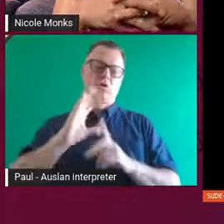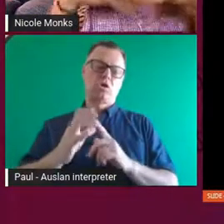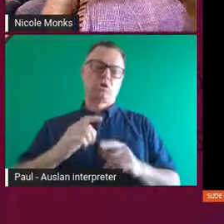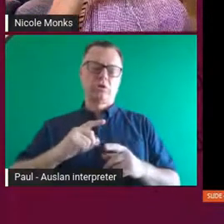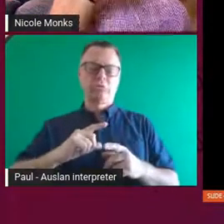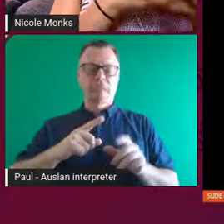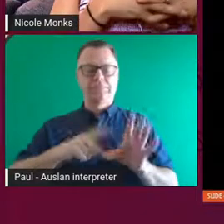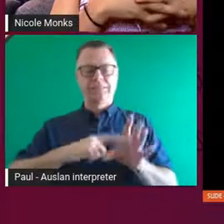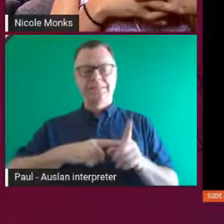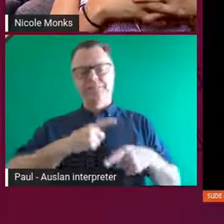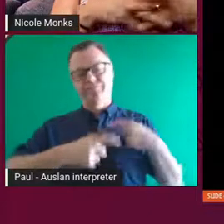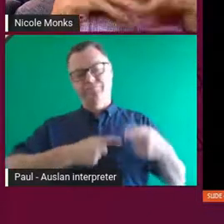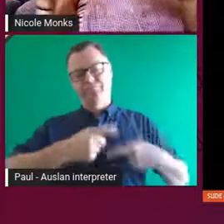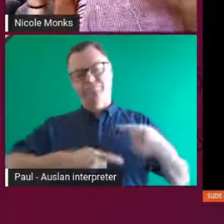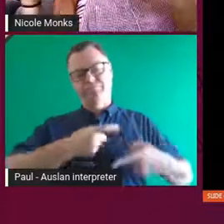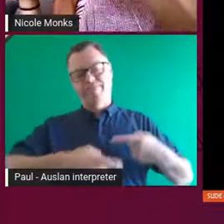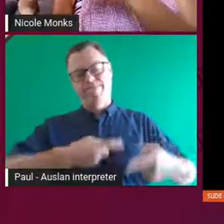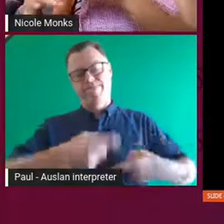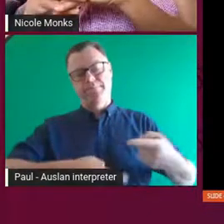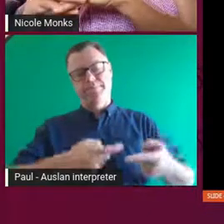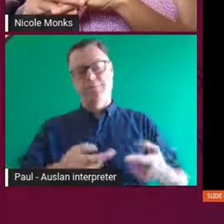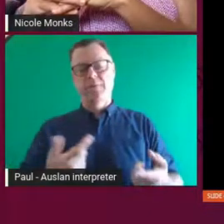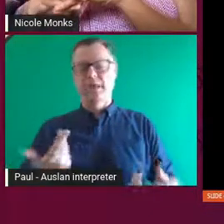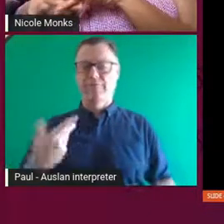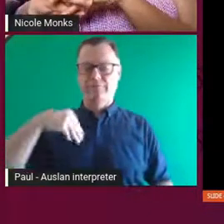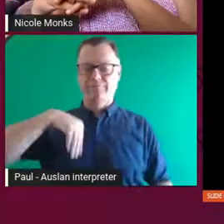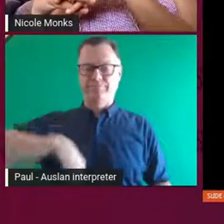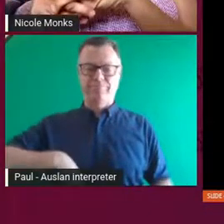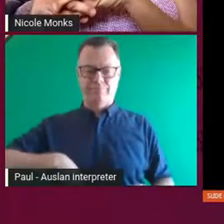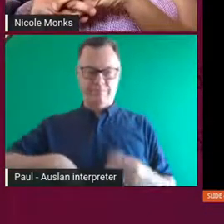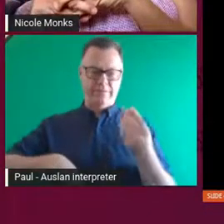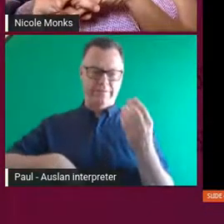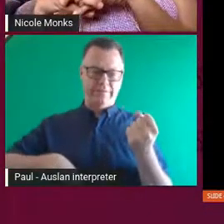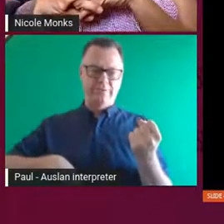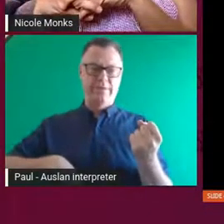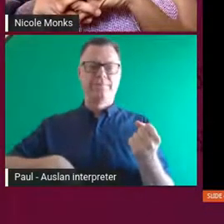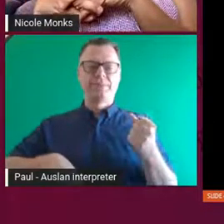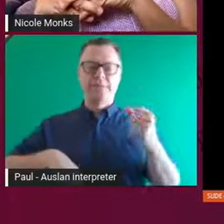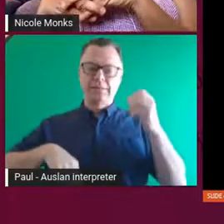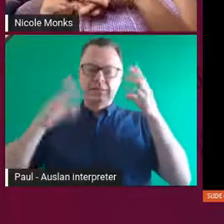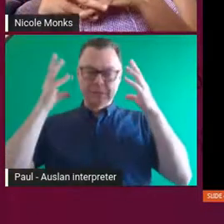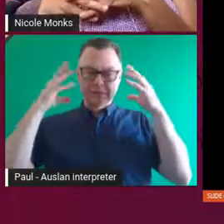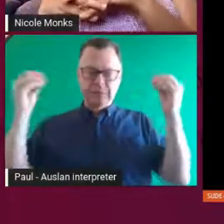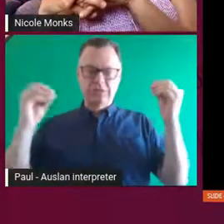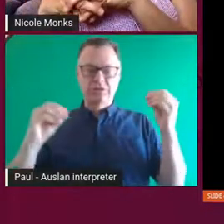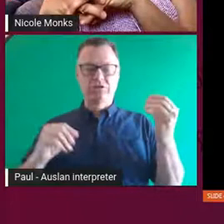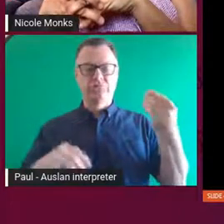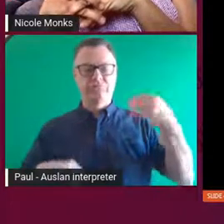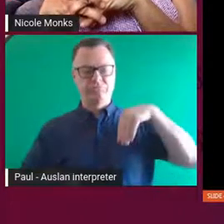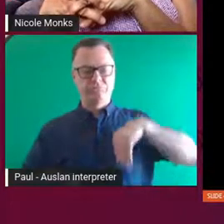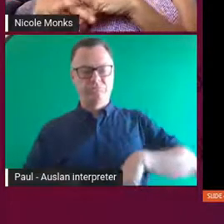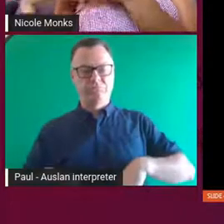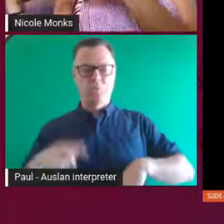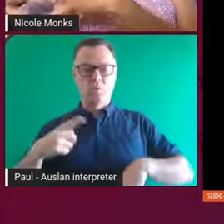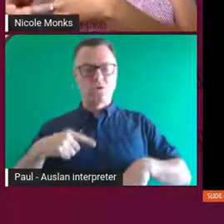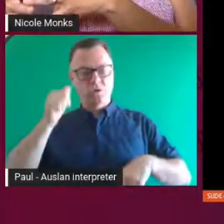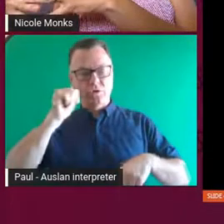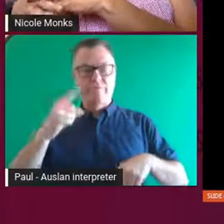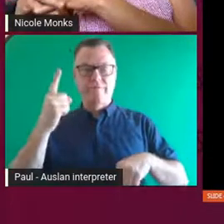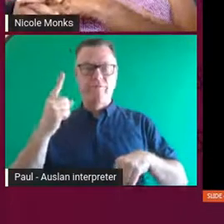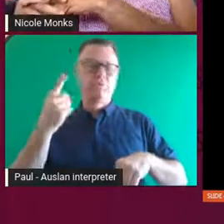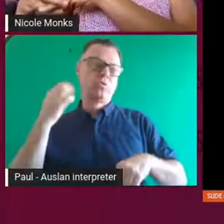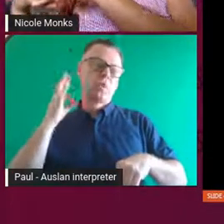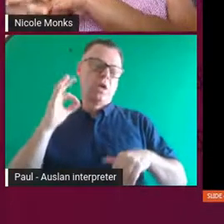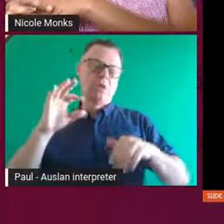So I've got that inside me. I've got then, you know, the Dutch that first came down and said, hey, there's a country down here. And then the